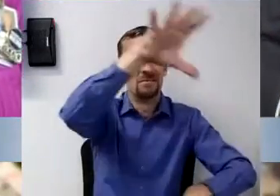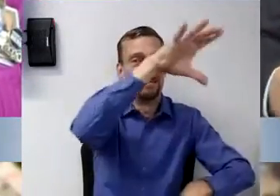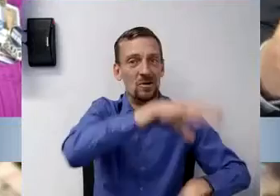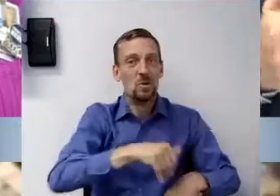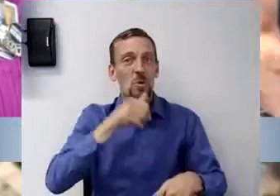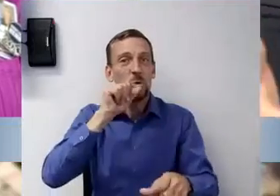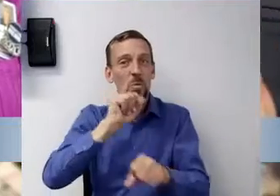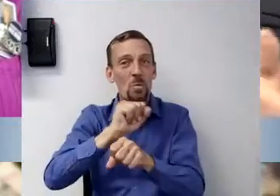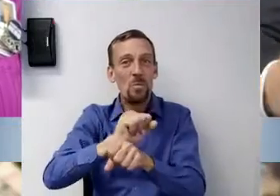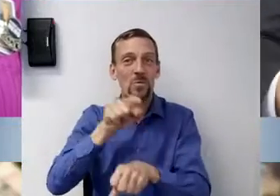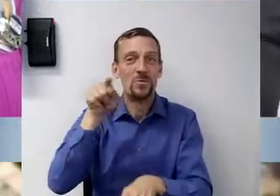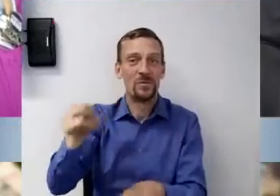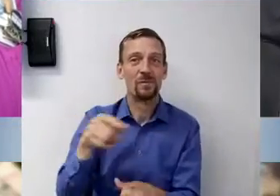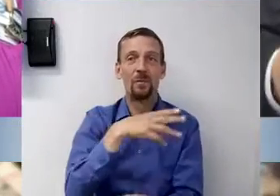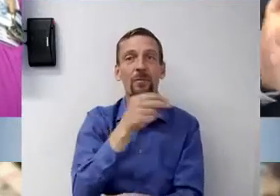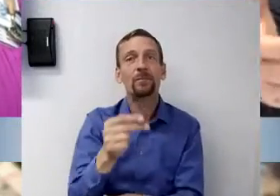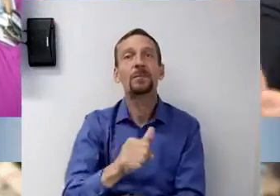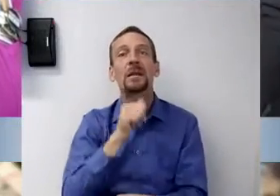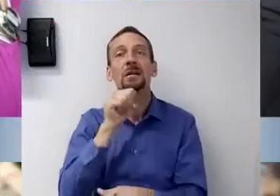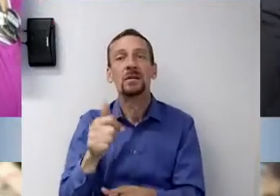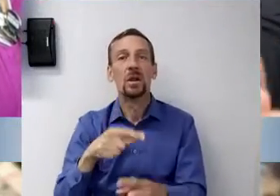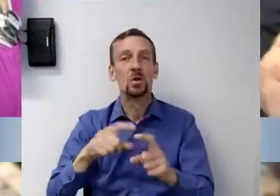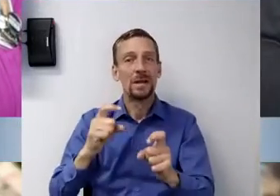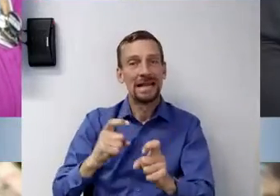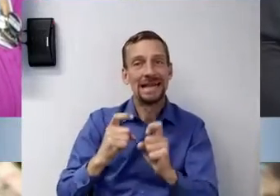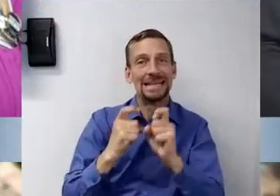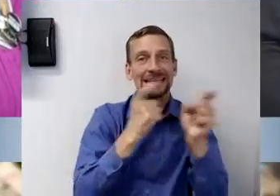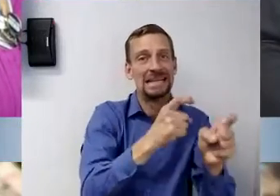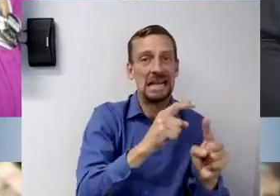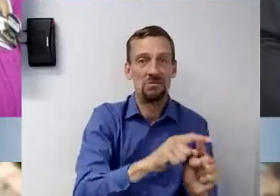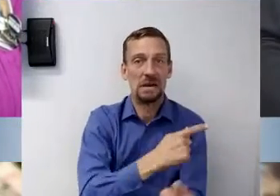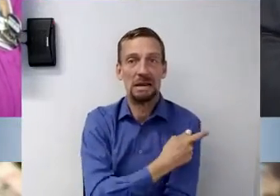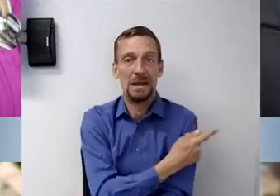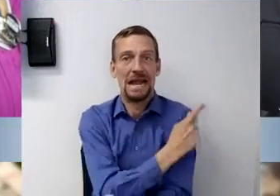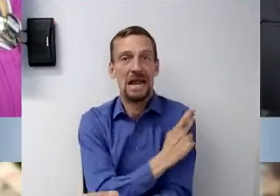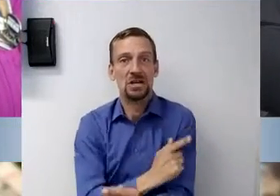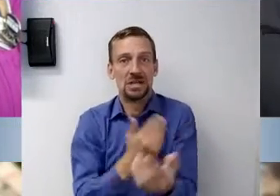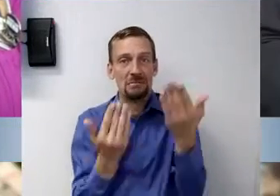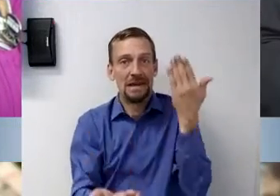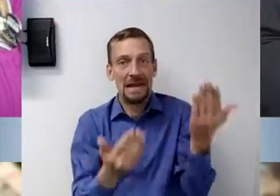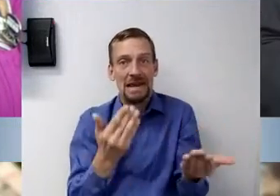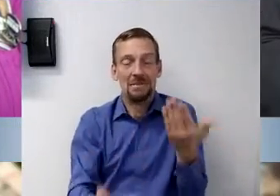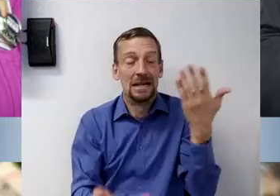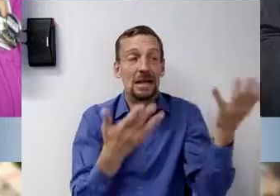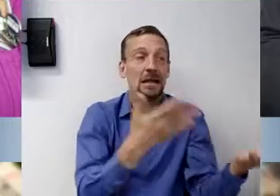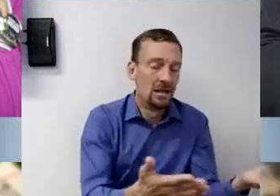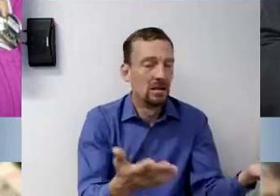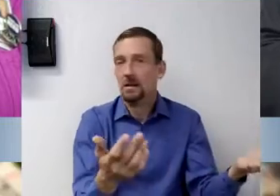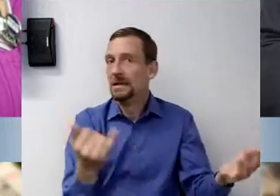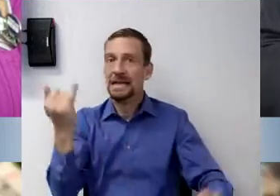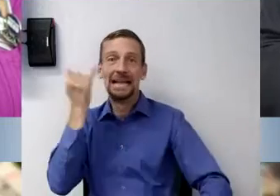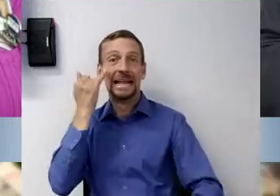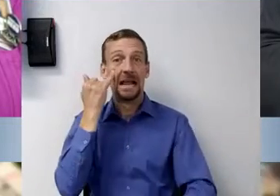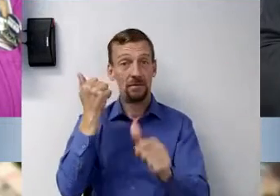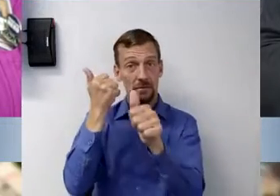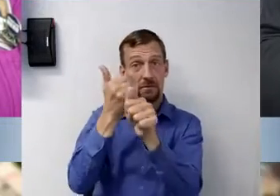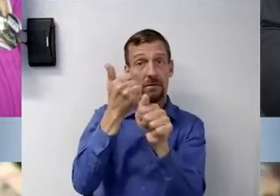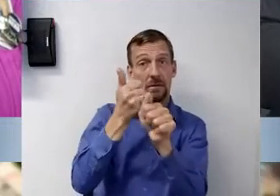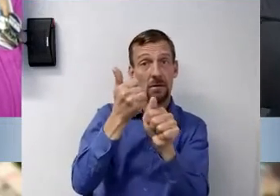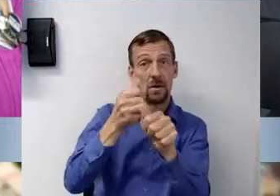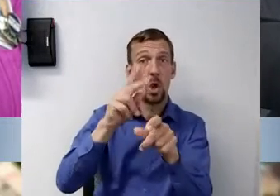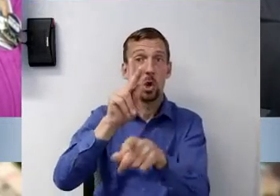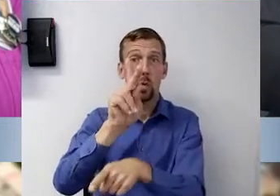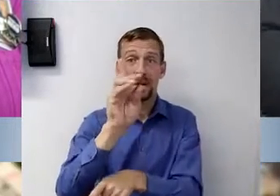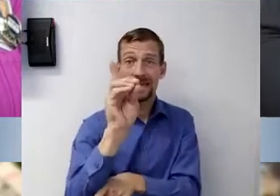you know, give it to unknowingly to a patient. So, if you're a healthcare worker, if you're a Quia Delta healthcare worker,